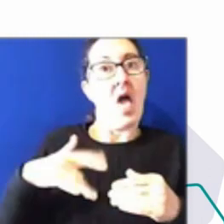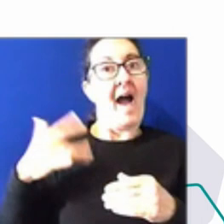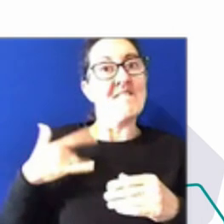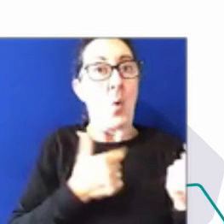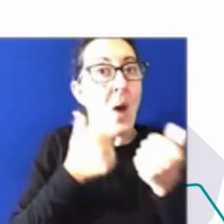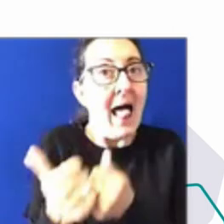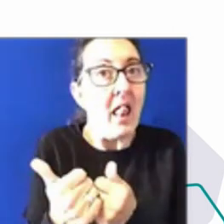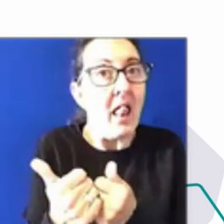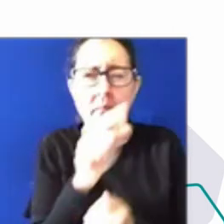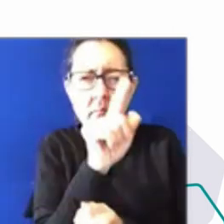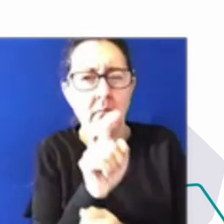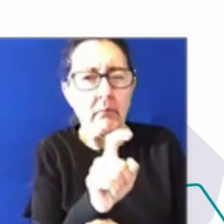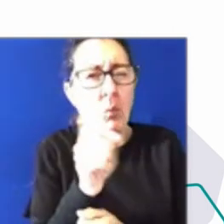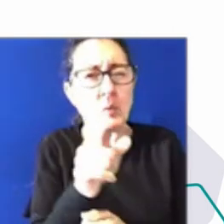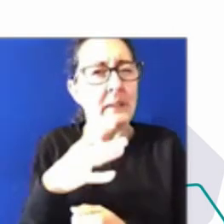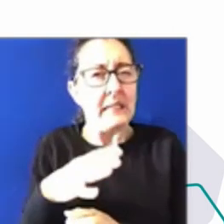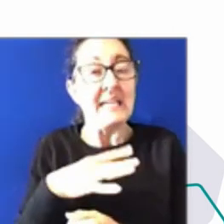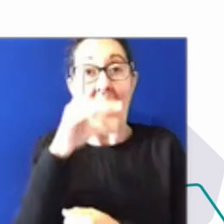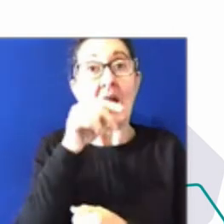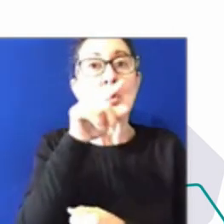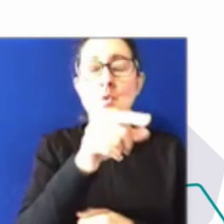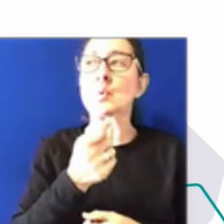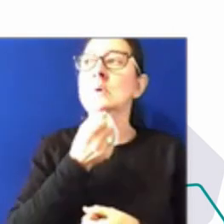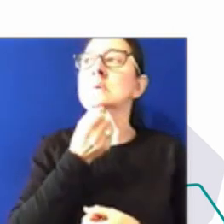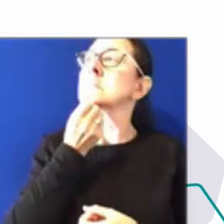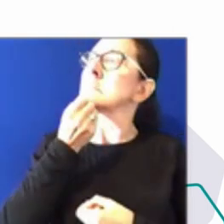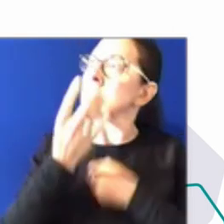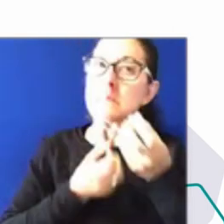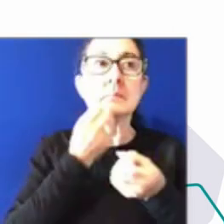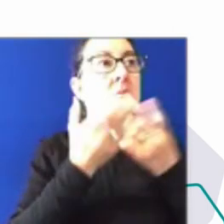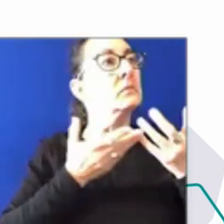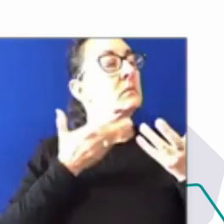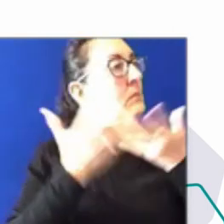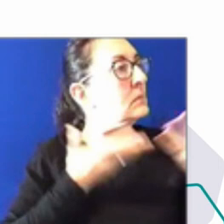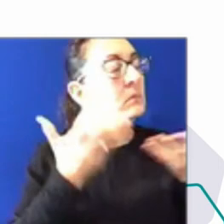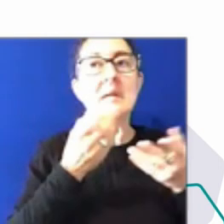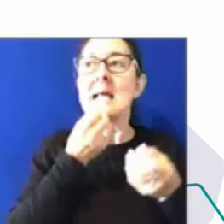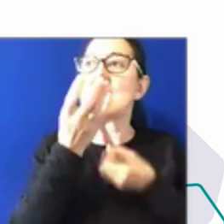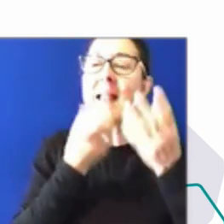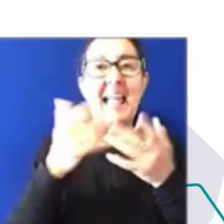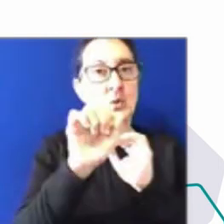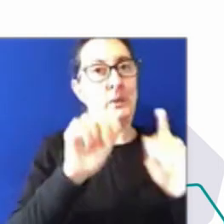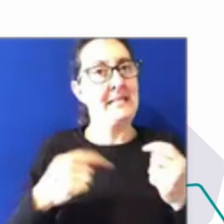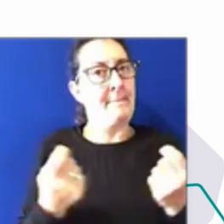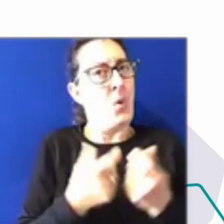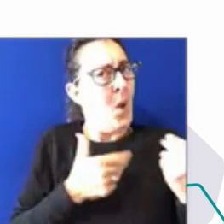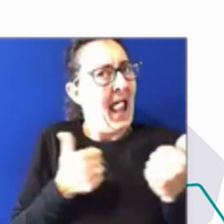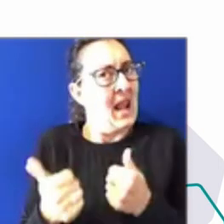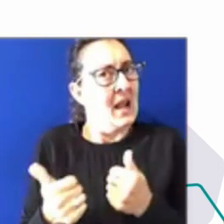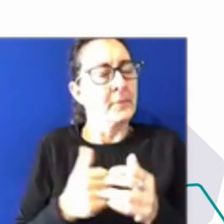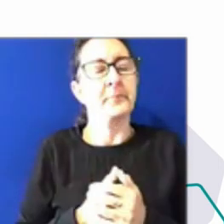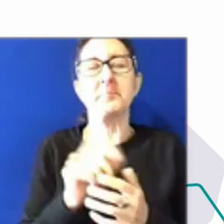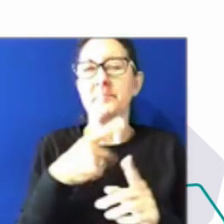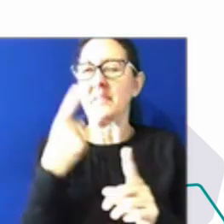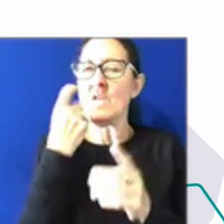able to articulate that within your team and your workplace? One thing I have found as secretary is a lot of the time I seem to